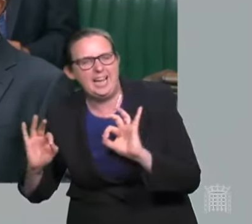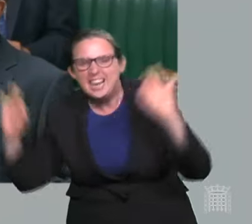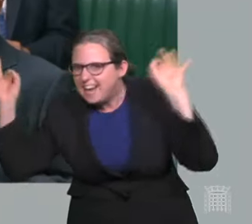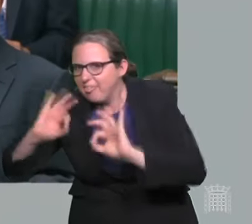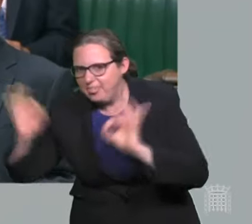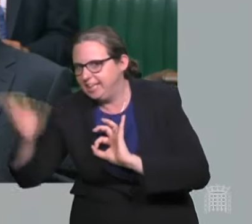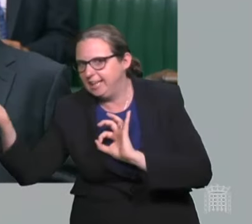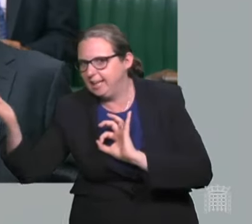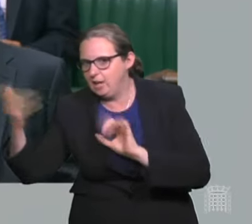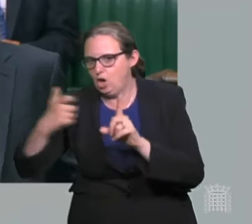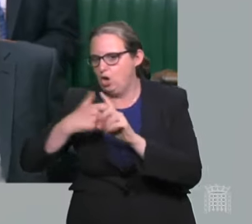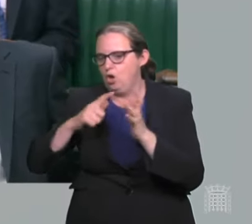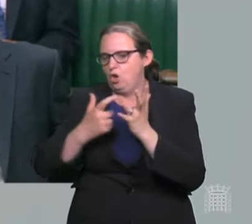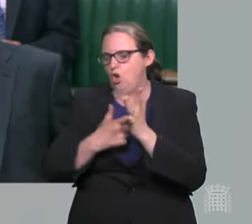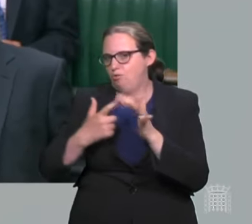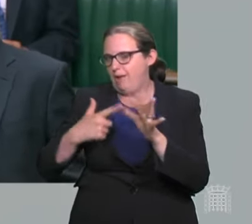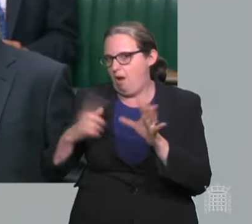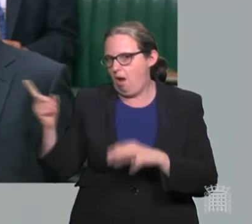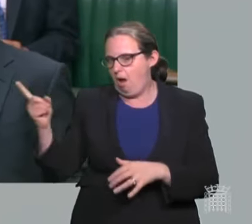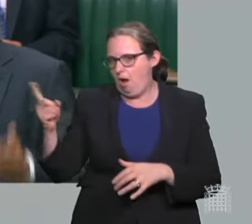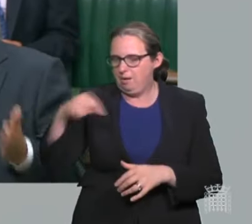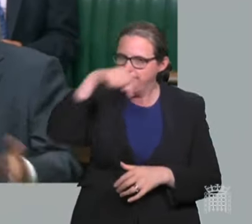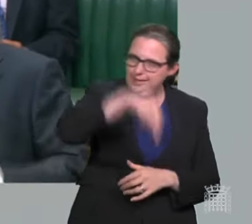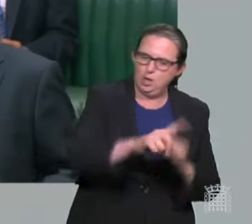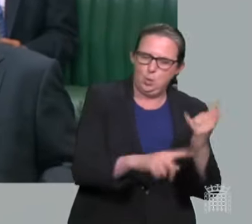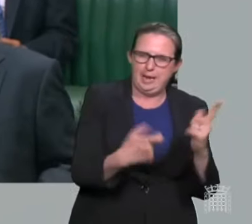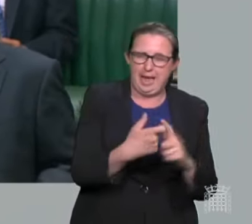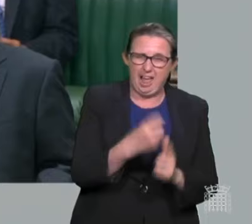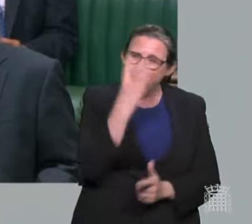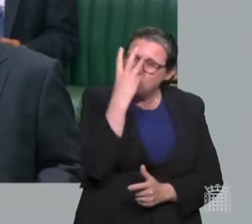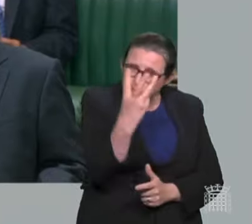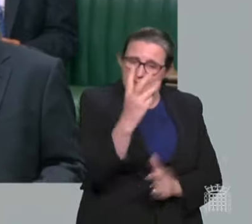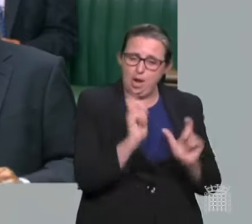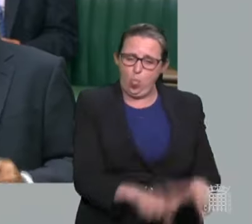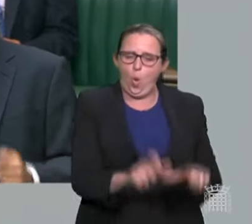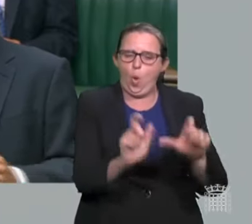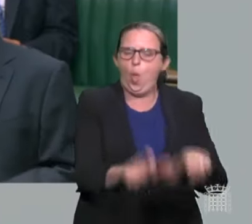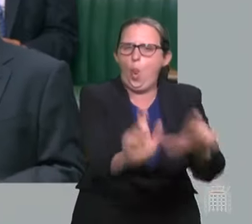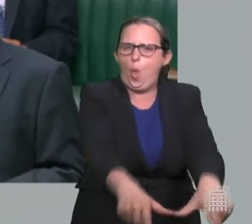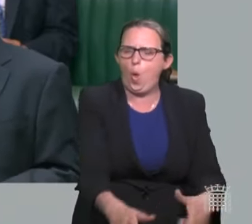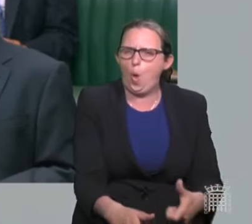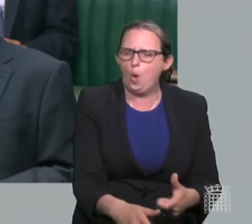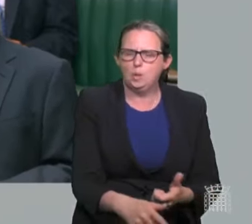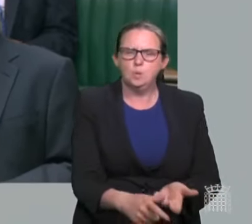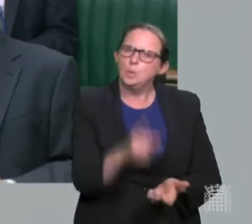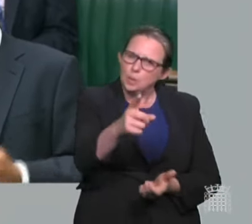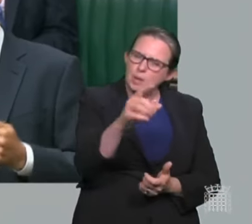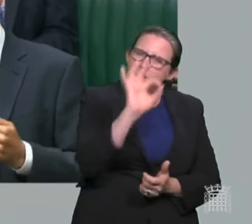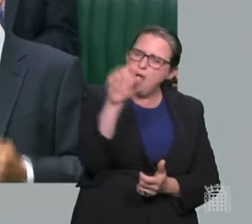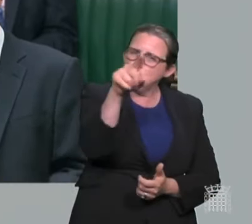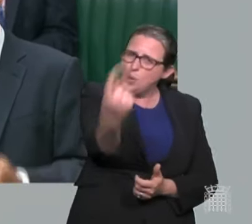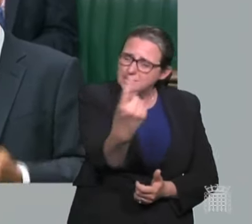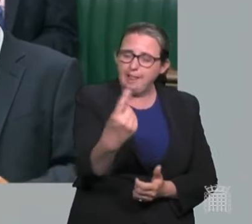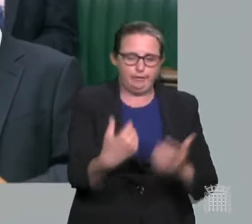20 and 40% of people were not isolating when they were asked to. So with his fresh eyes in the job, will he ask officials